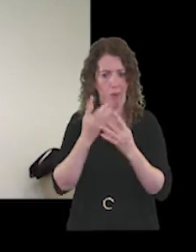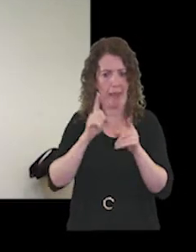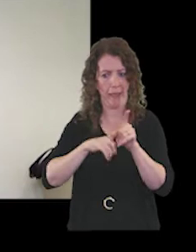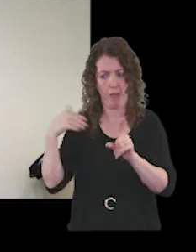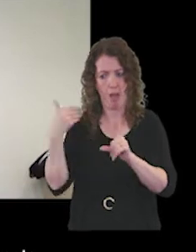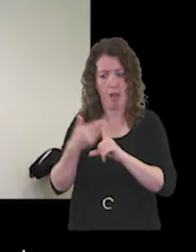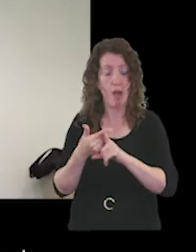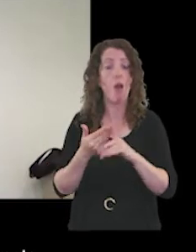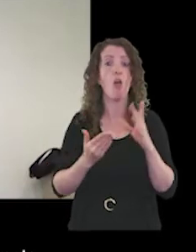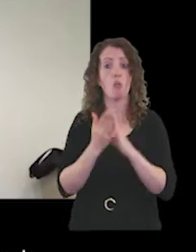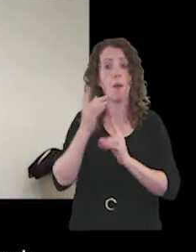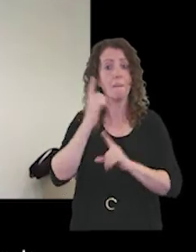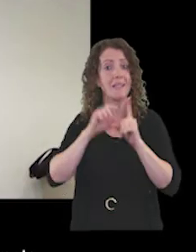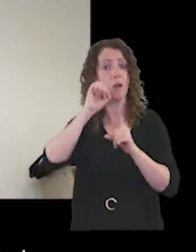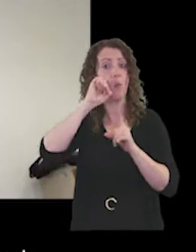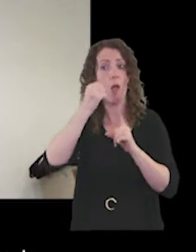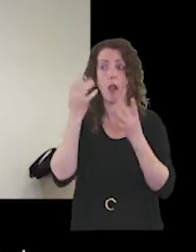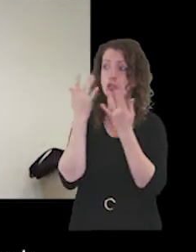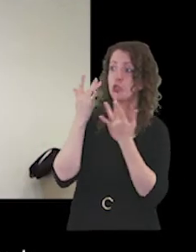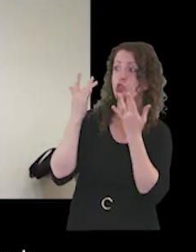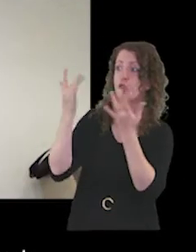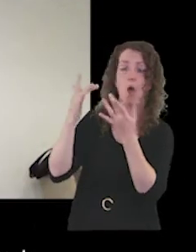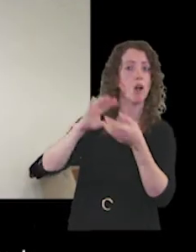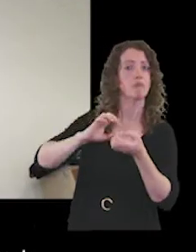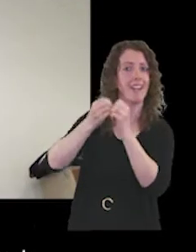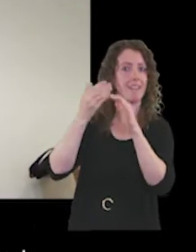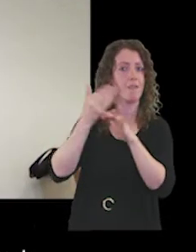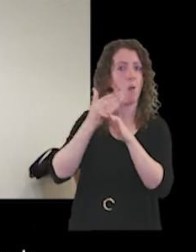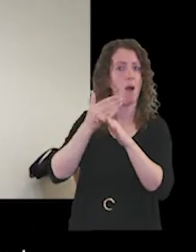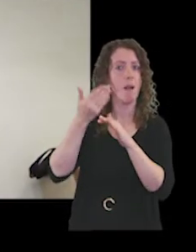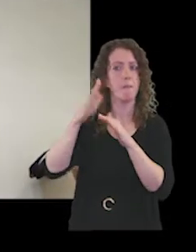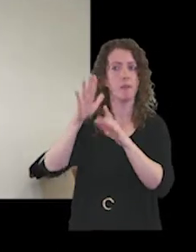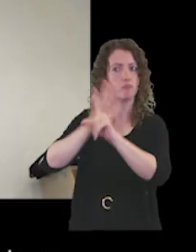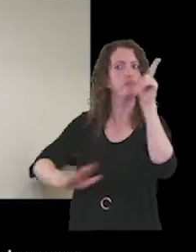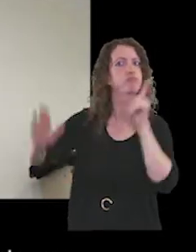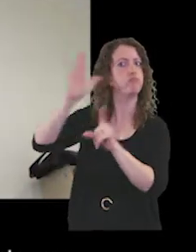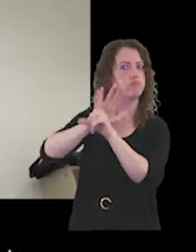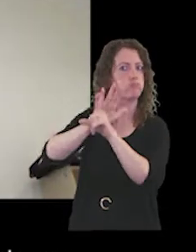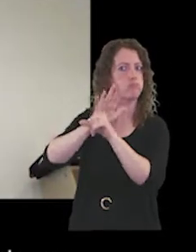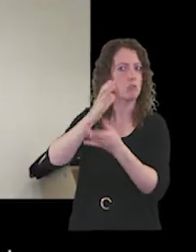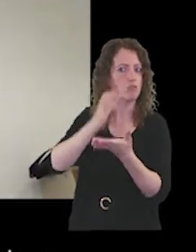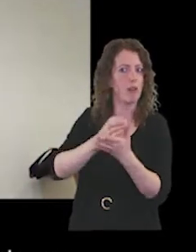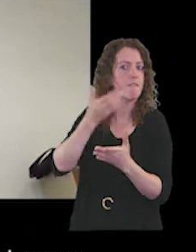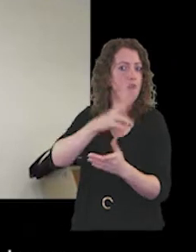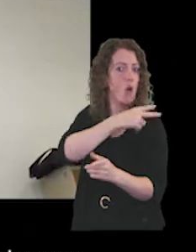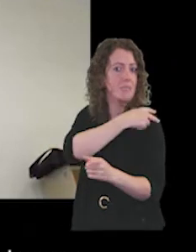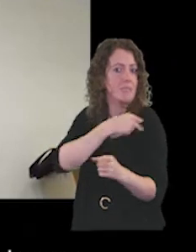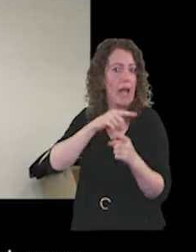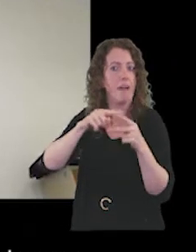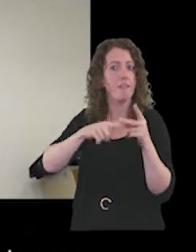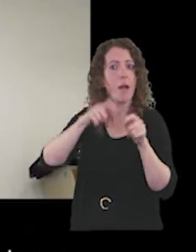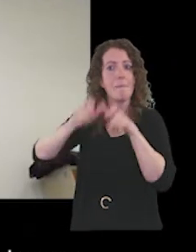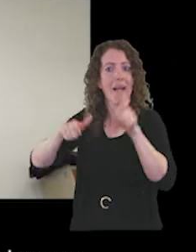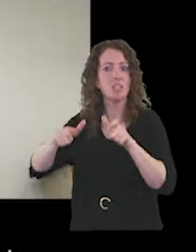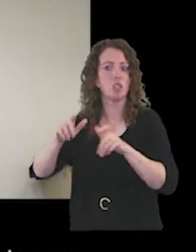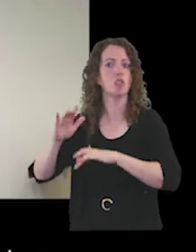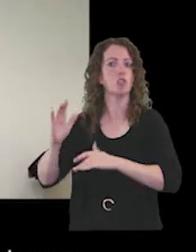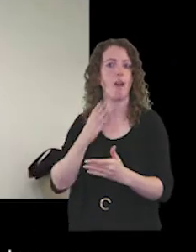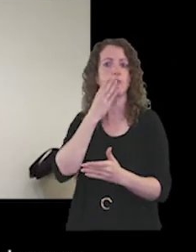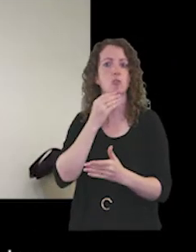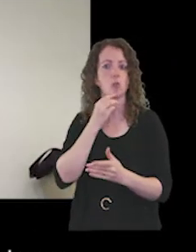showcasing some of the creative work that has been happening across the Trust by our staff, patients and service users.